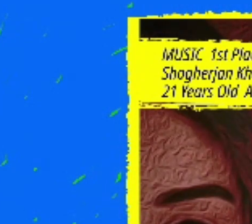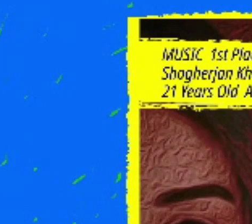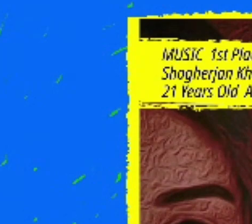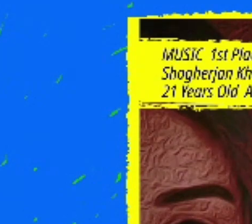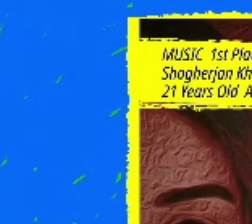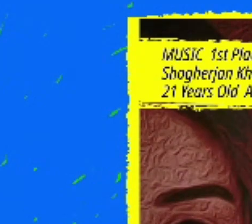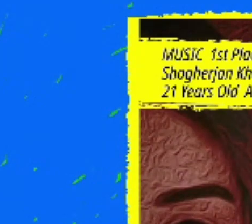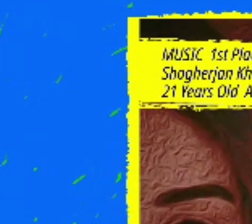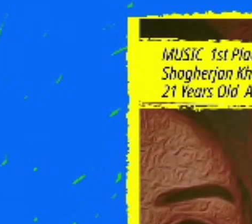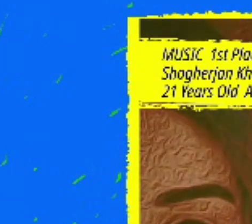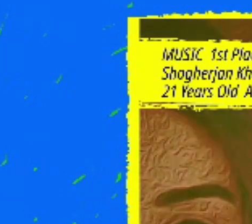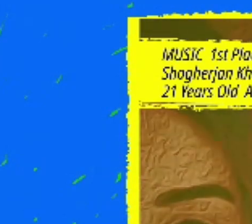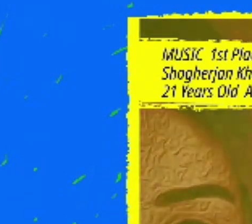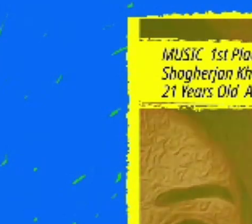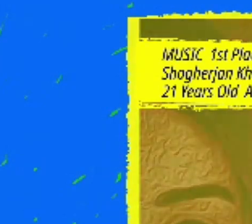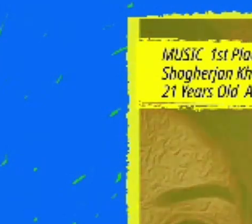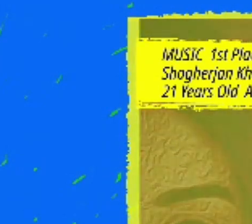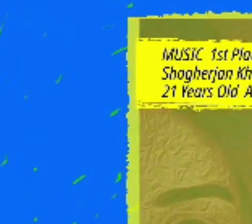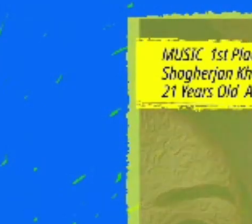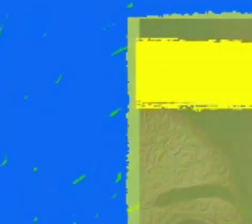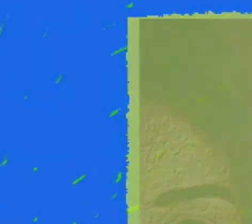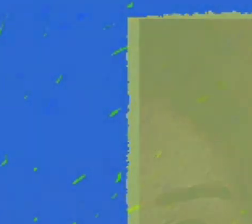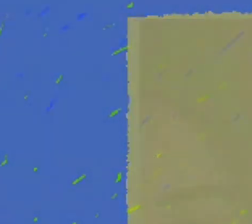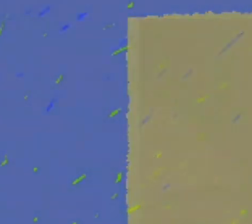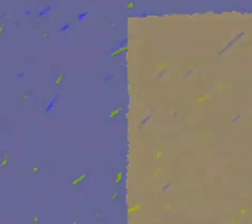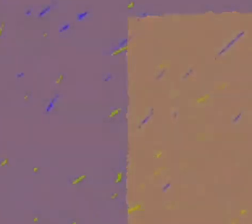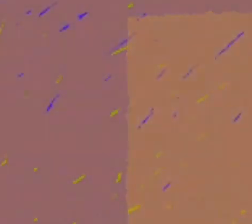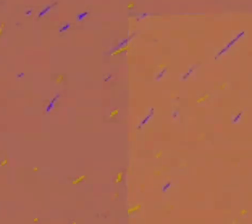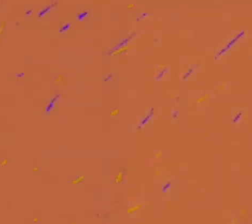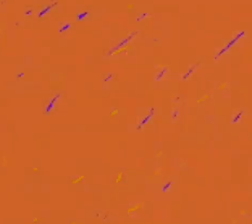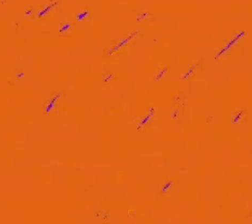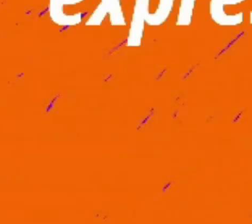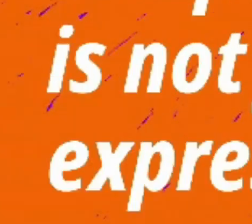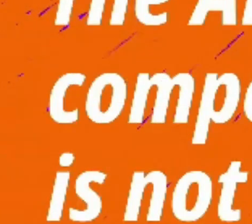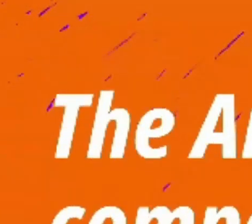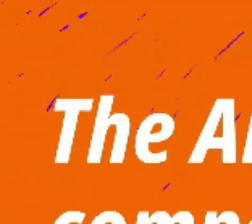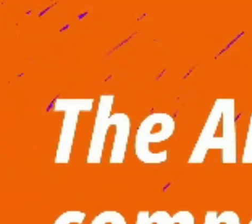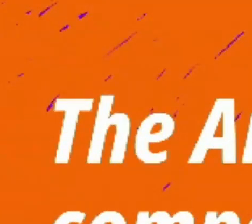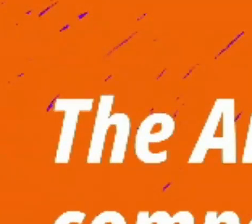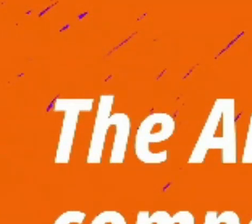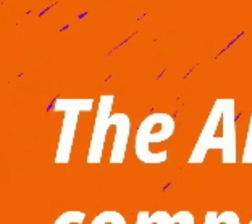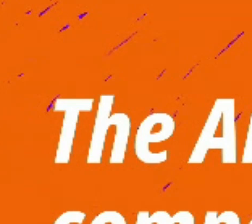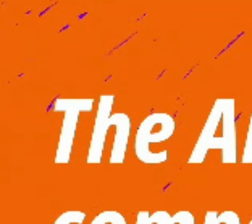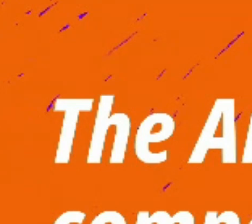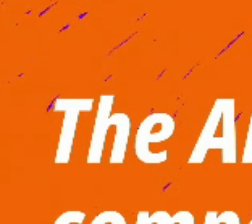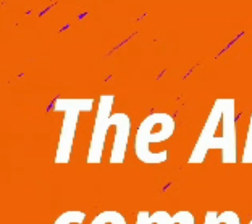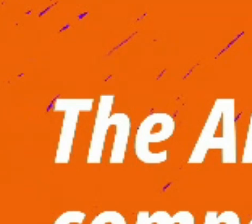so much more And eyes may need to realize what's yours No